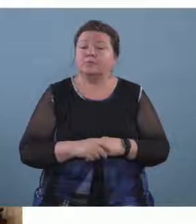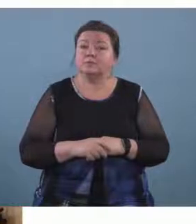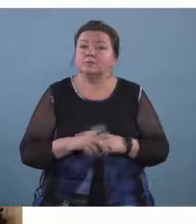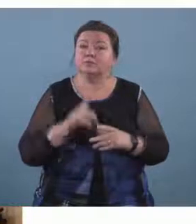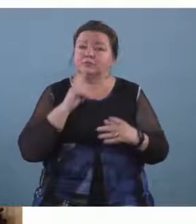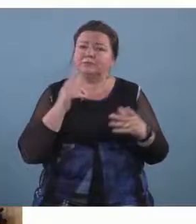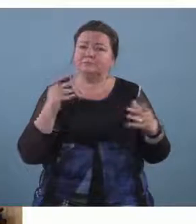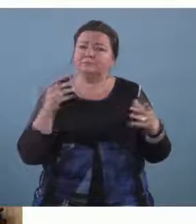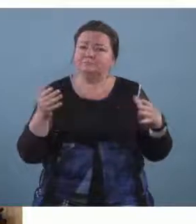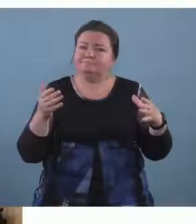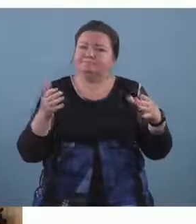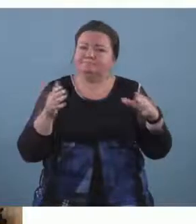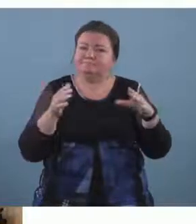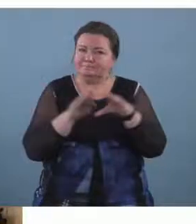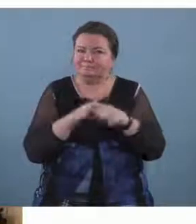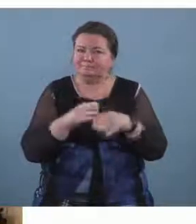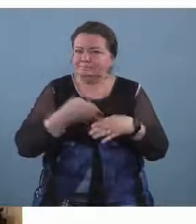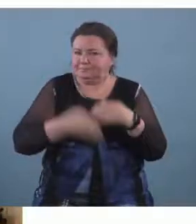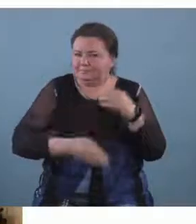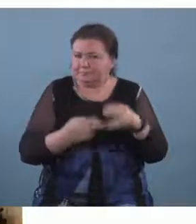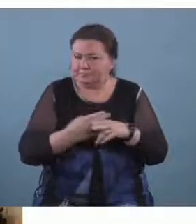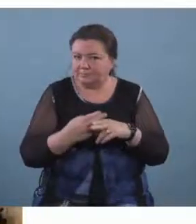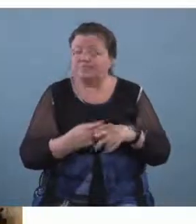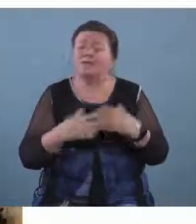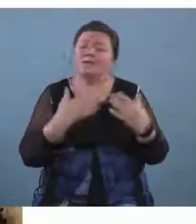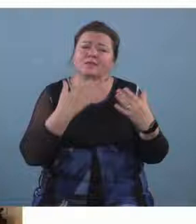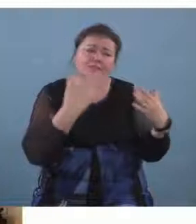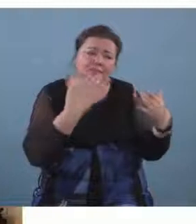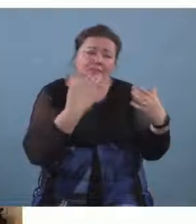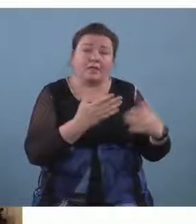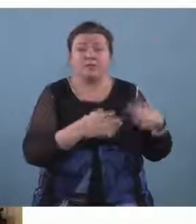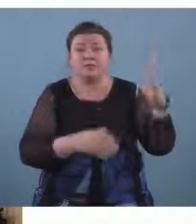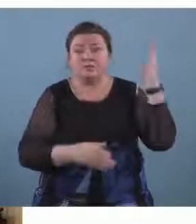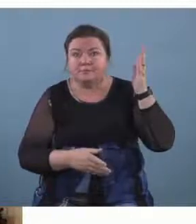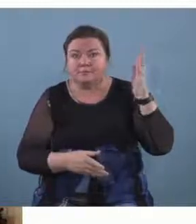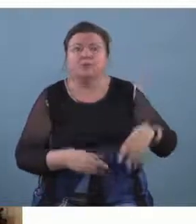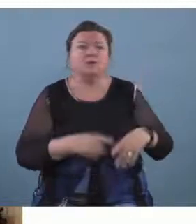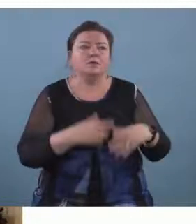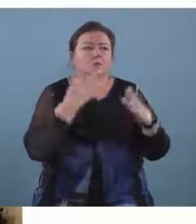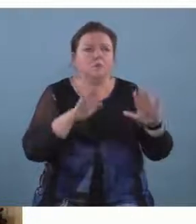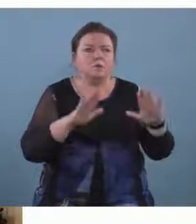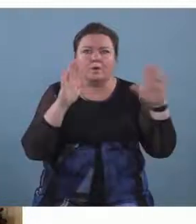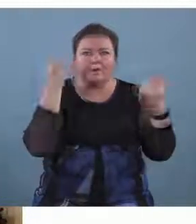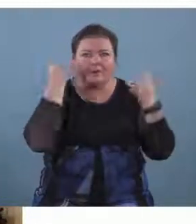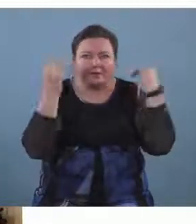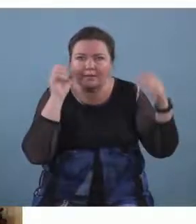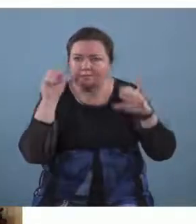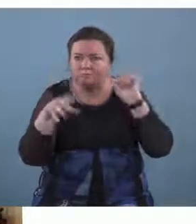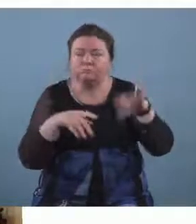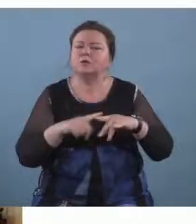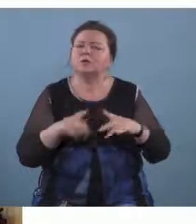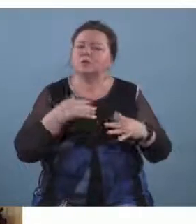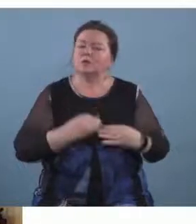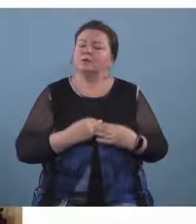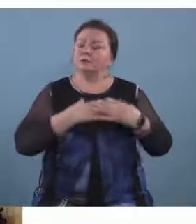closing um and we just want to thank you for your presentation and your wonderful ideas i was quite